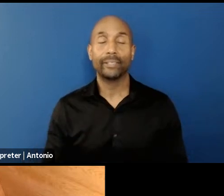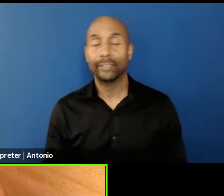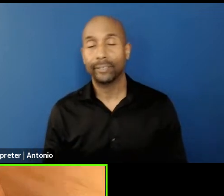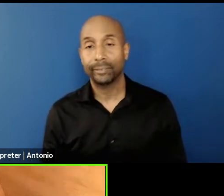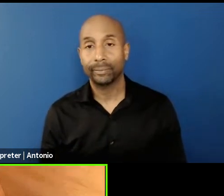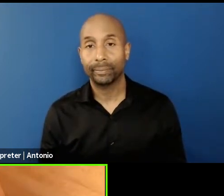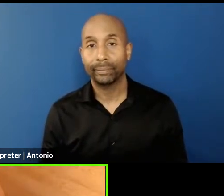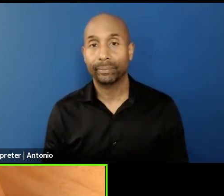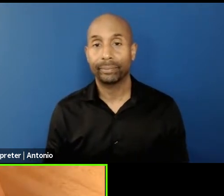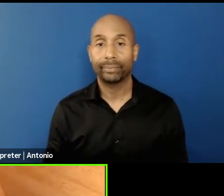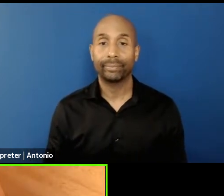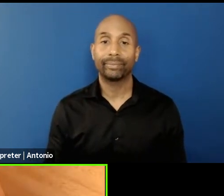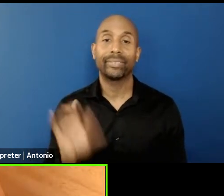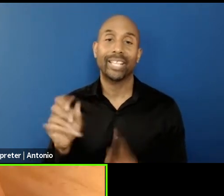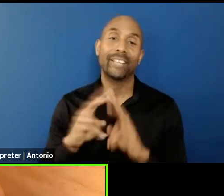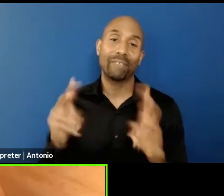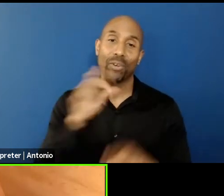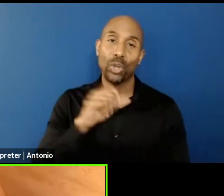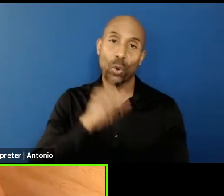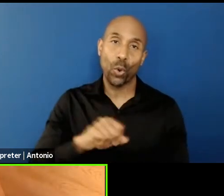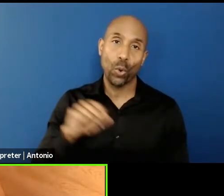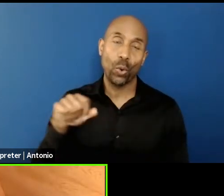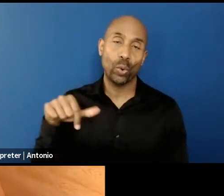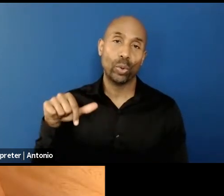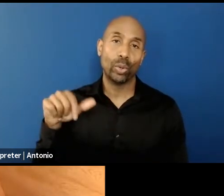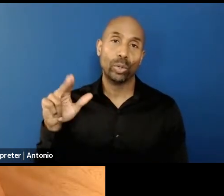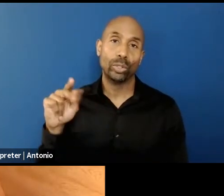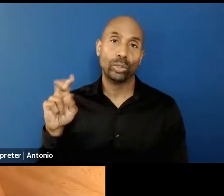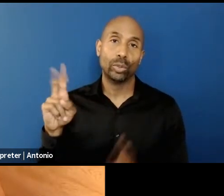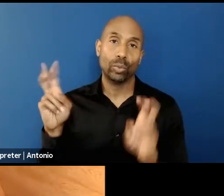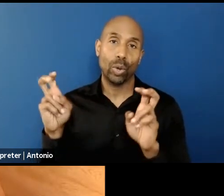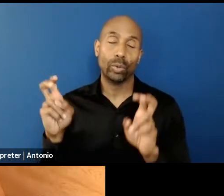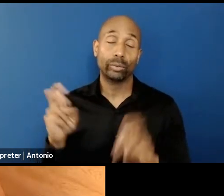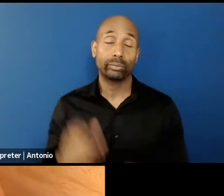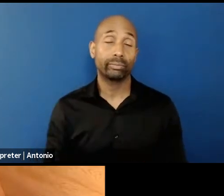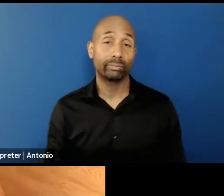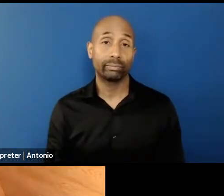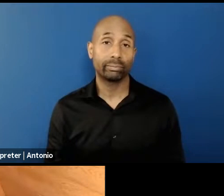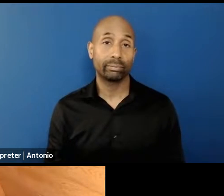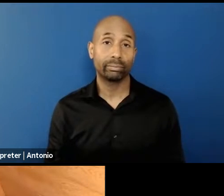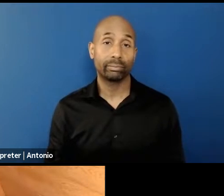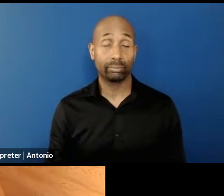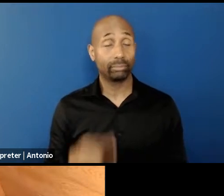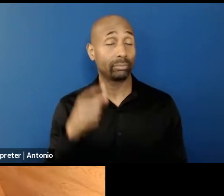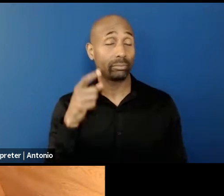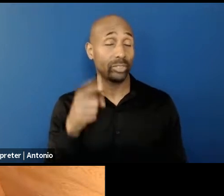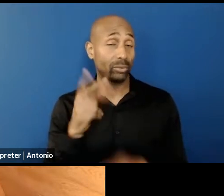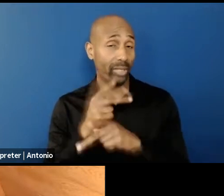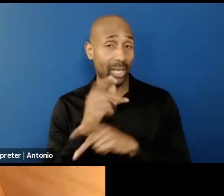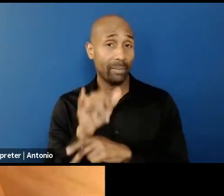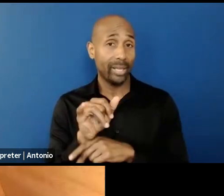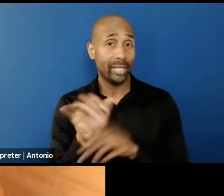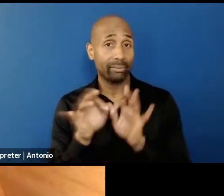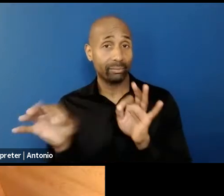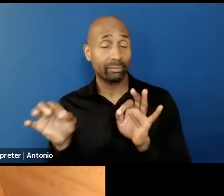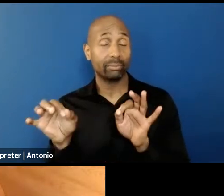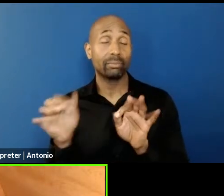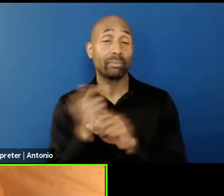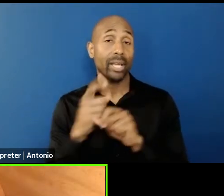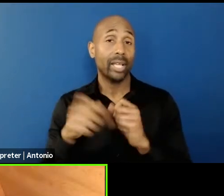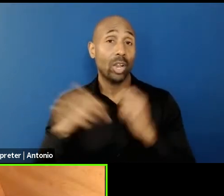That's a very old quote. Would you correct it or enlarge it or shorten it?